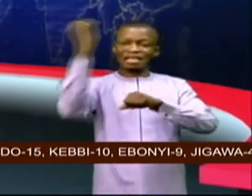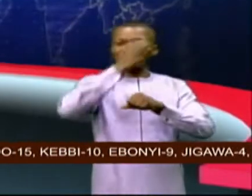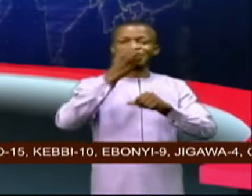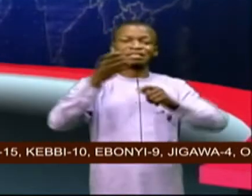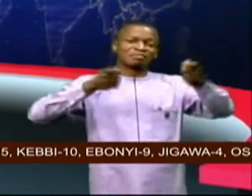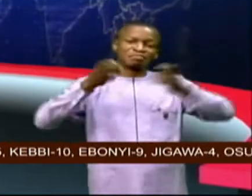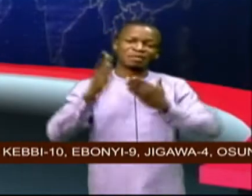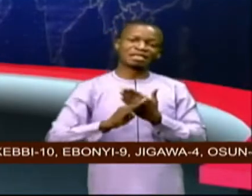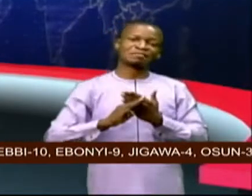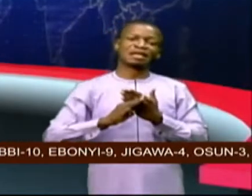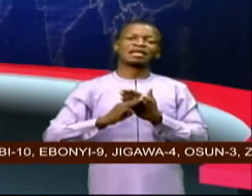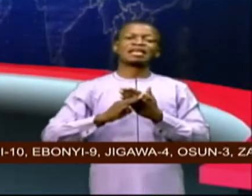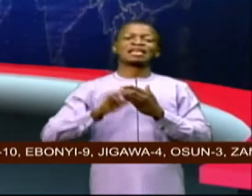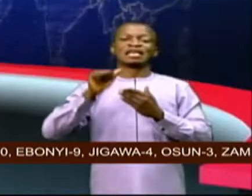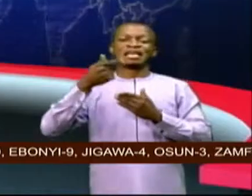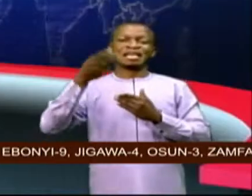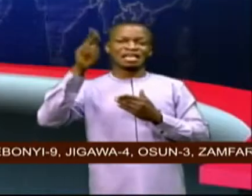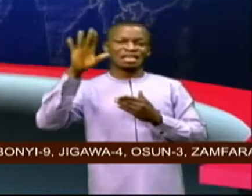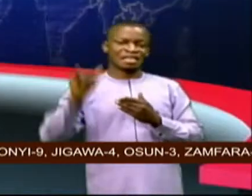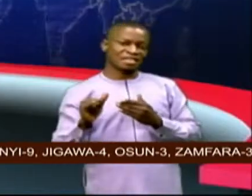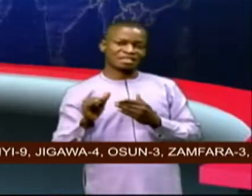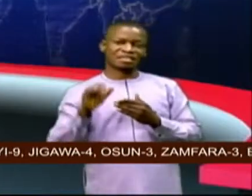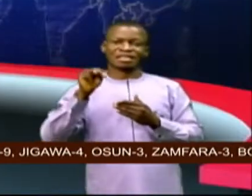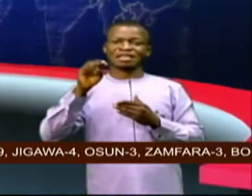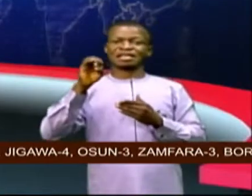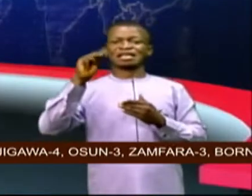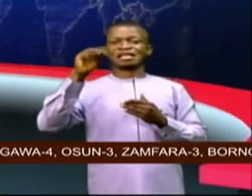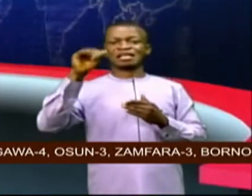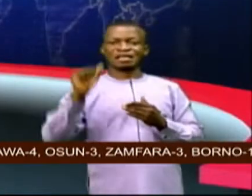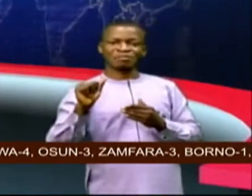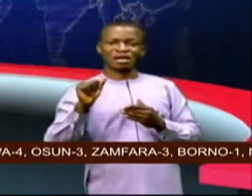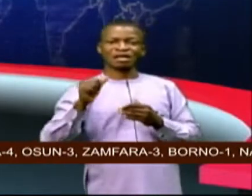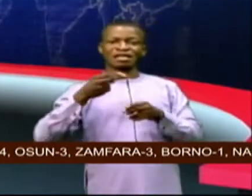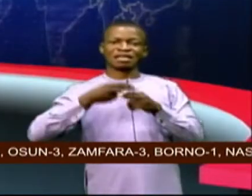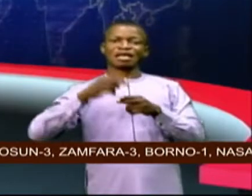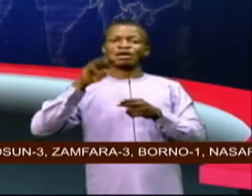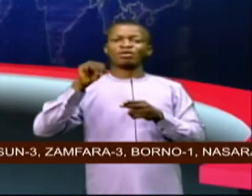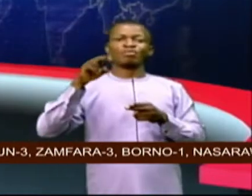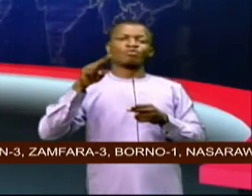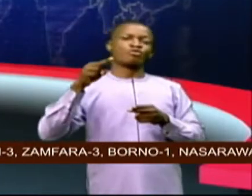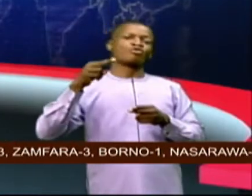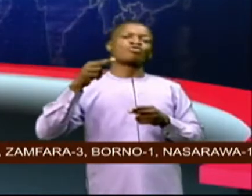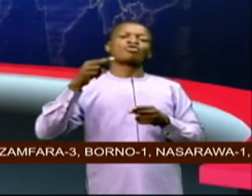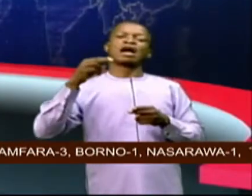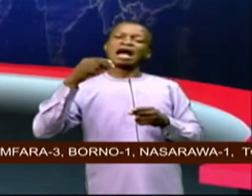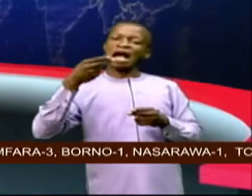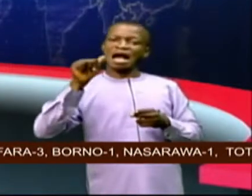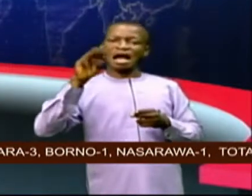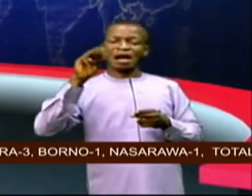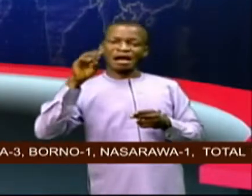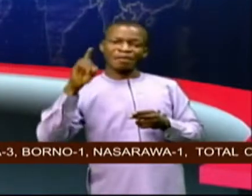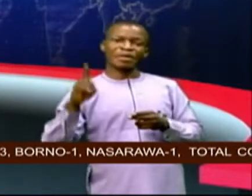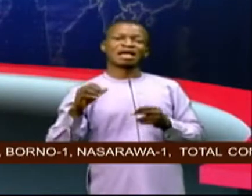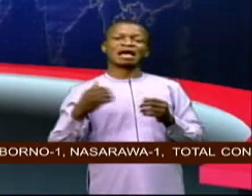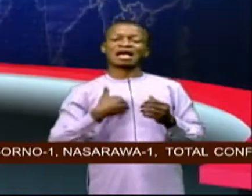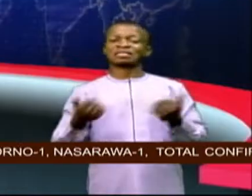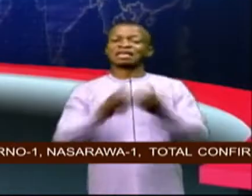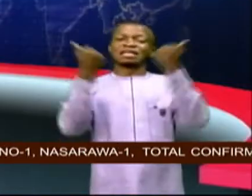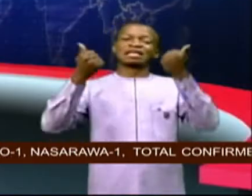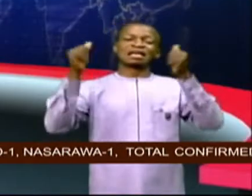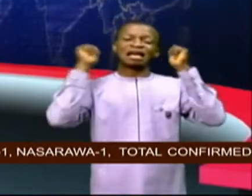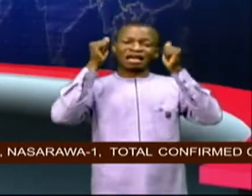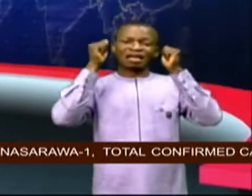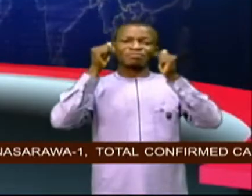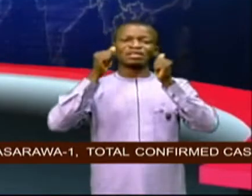agency nema air vice marshal muhammad muhammad retired has challenged academic institutions to intensify